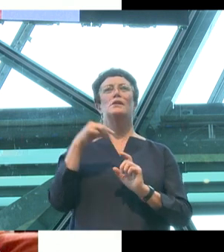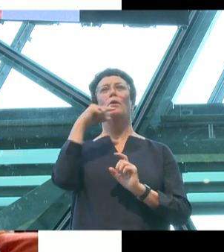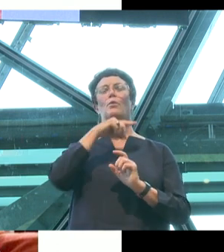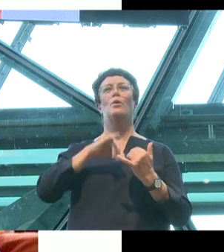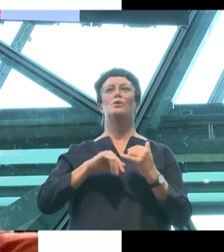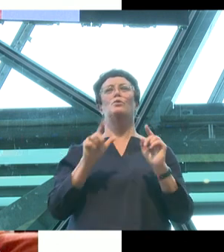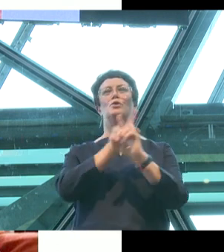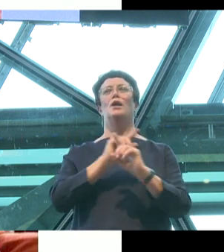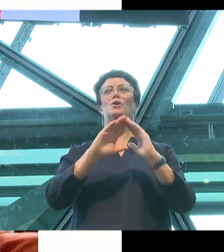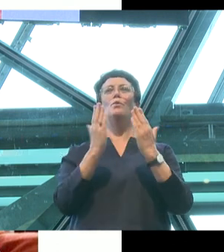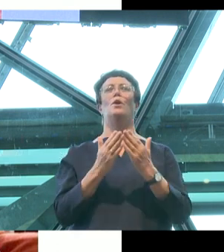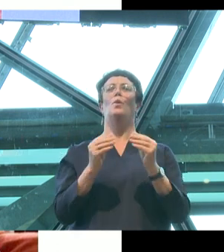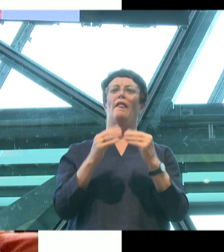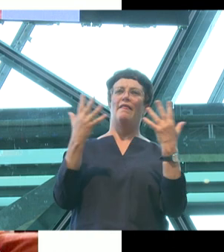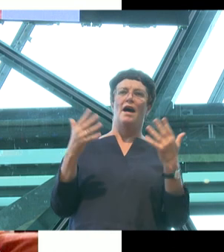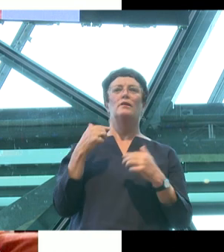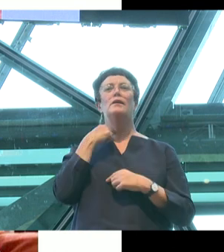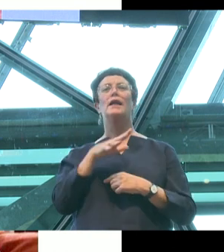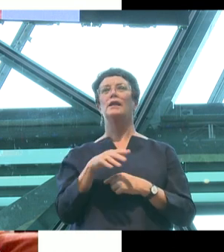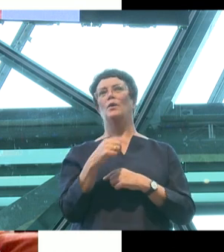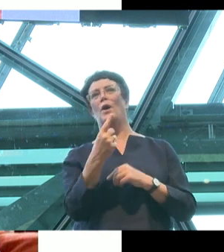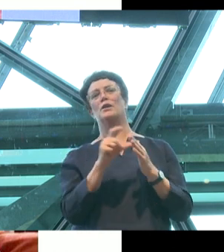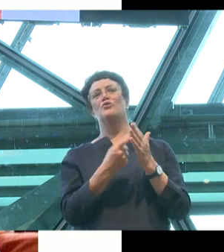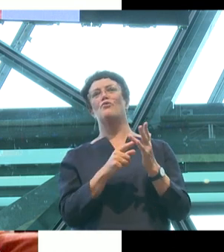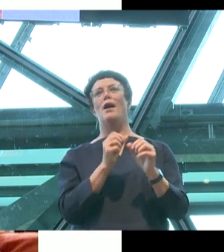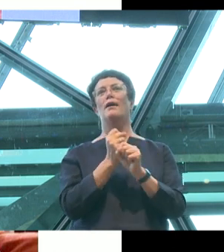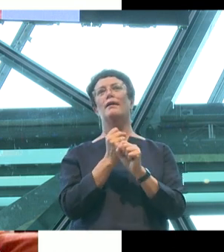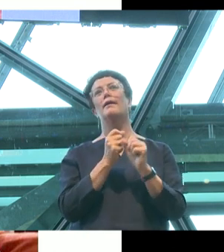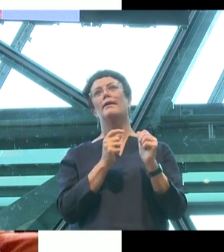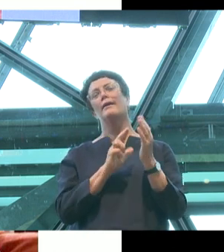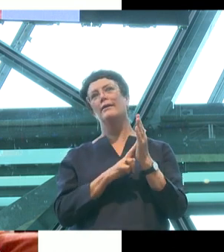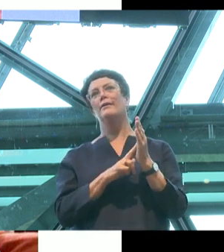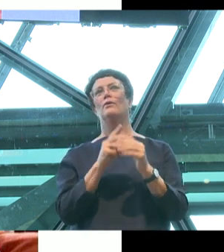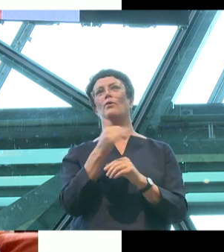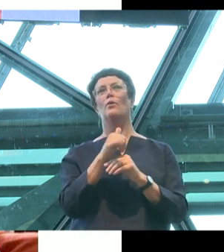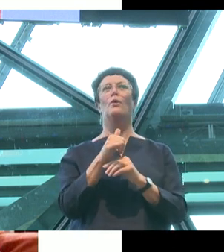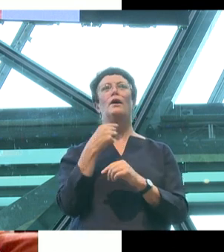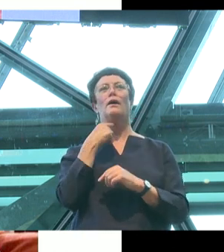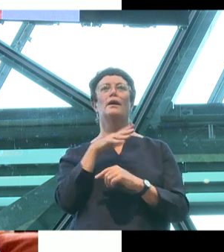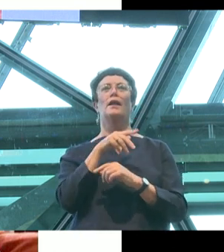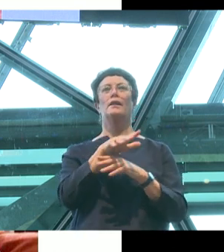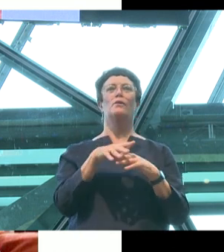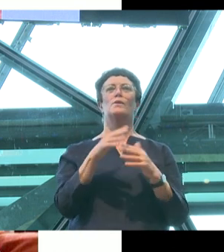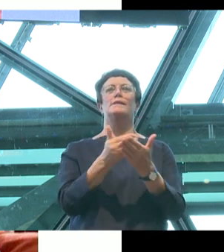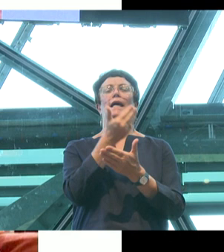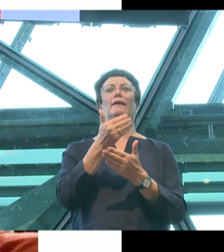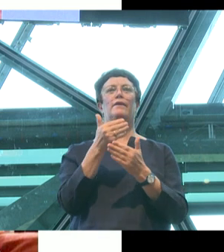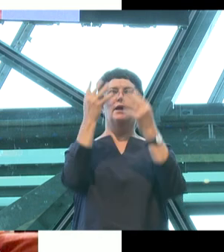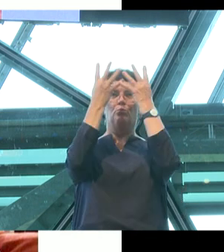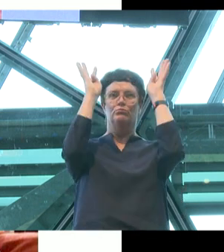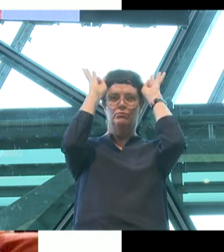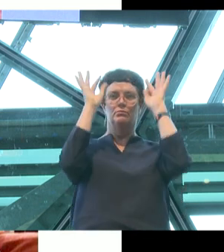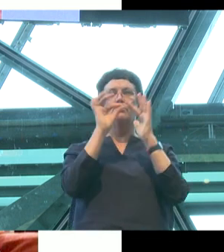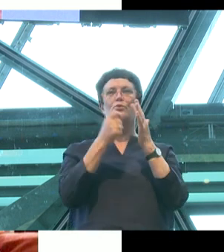without killing a single dragon or saving a single princess. There's a girls' version of this book as well. Within the first few pages of the boys'